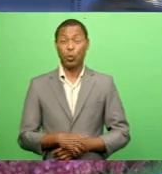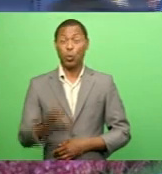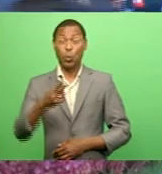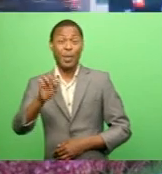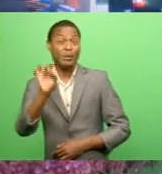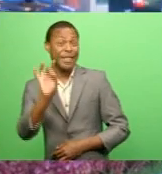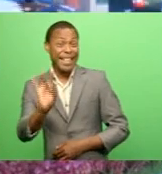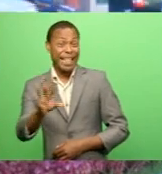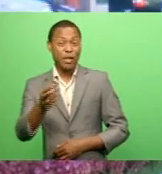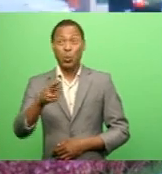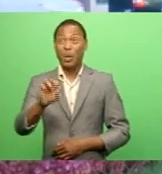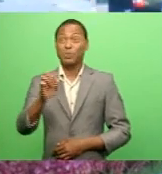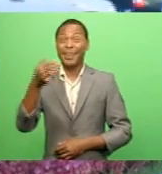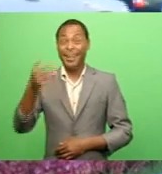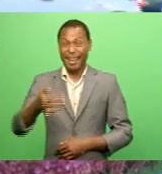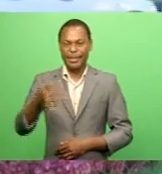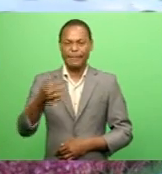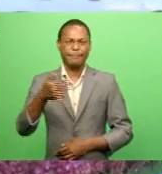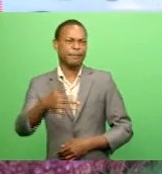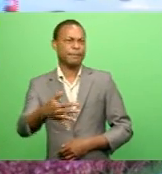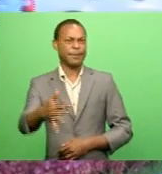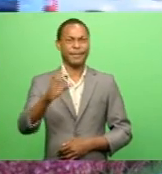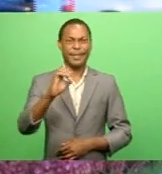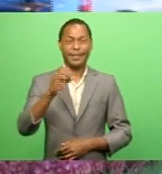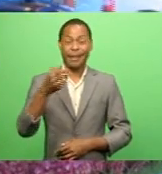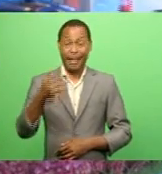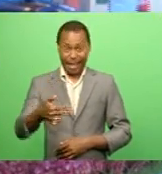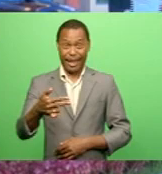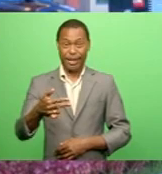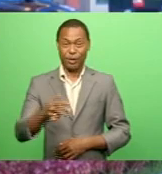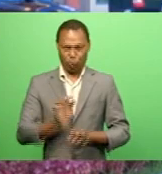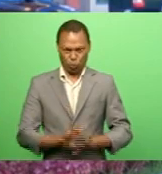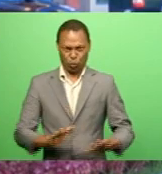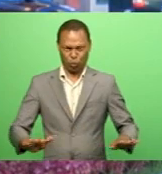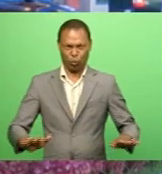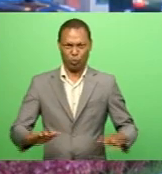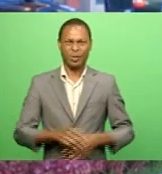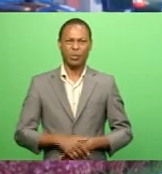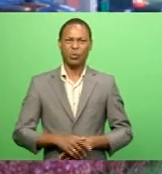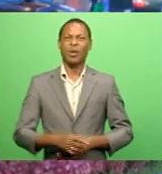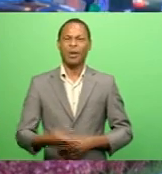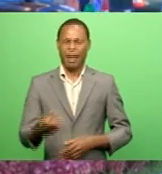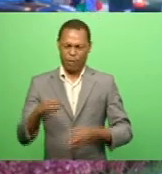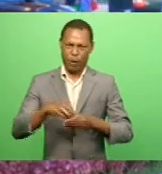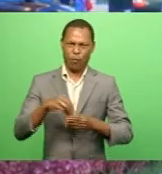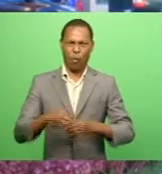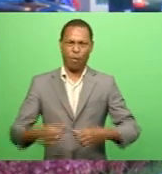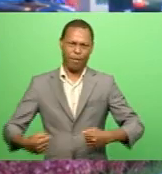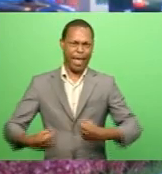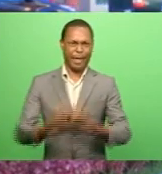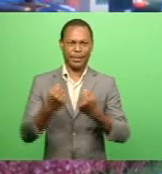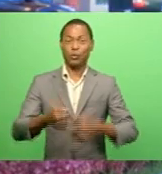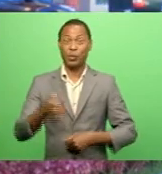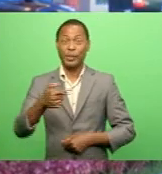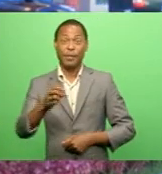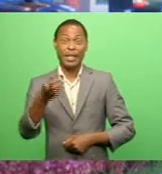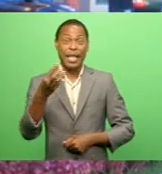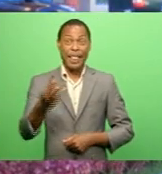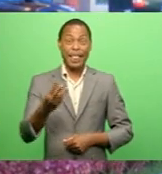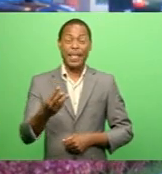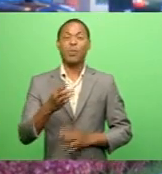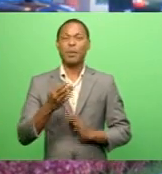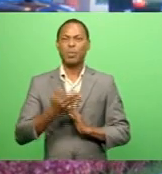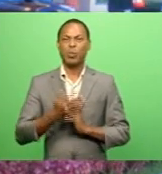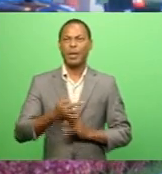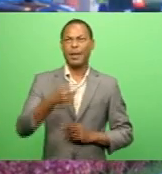2019 58 children between the ages of 6 to 10 years were involved in accidents 73 were between the age